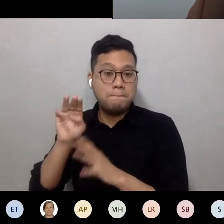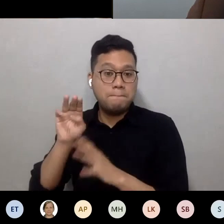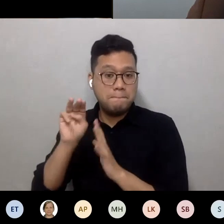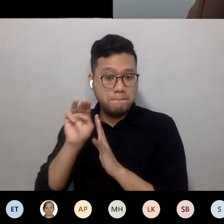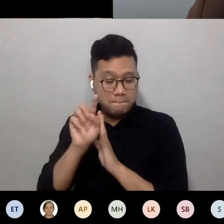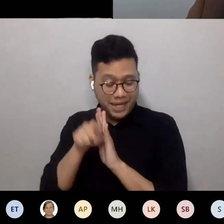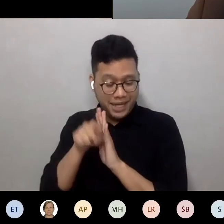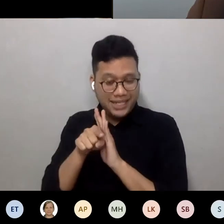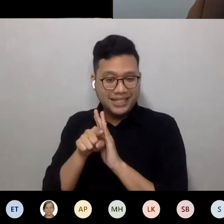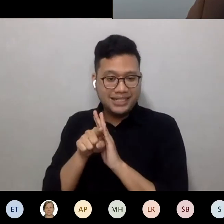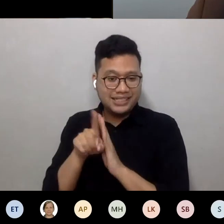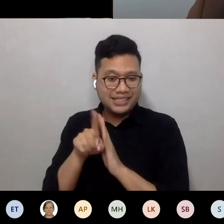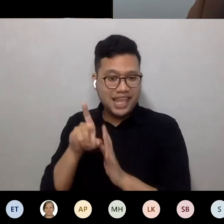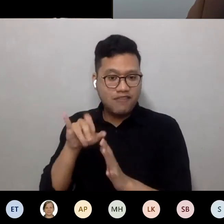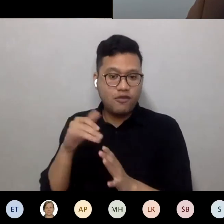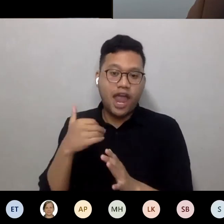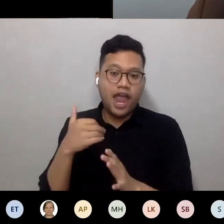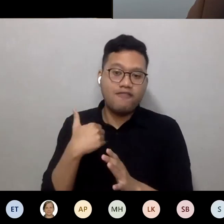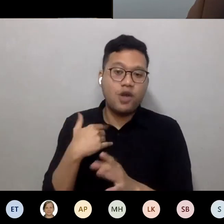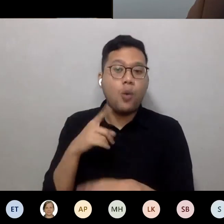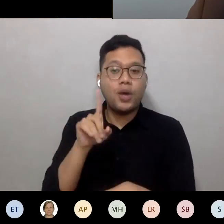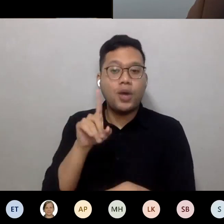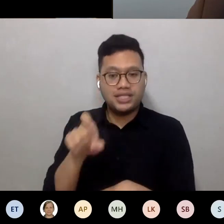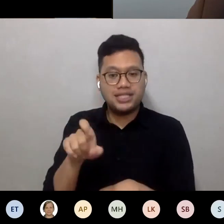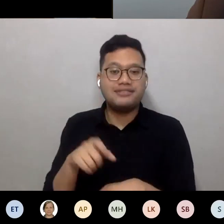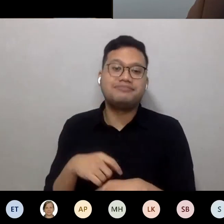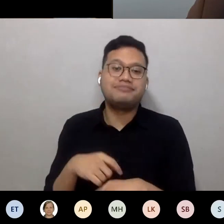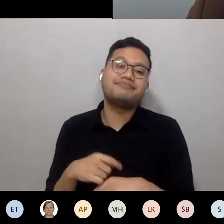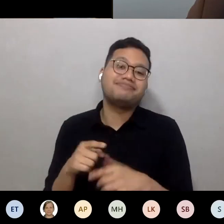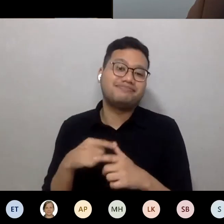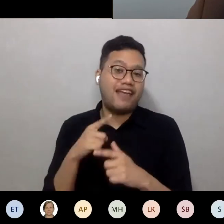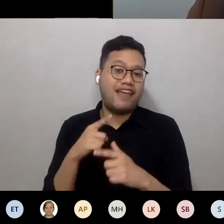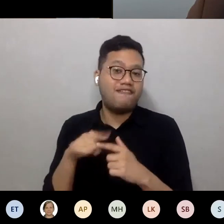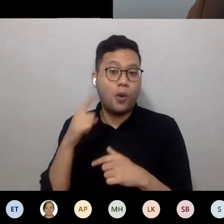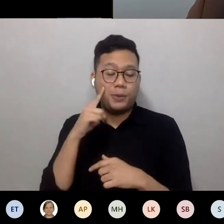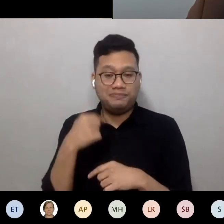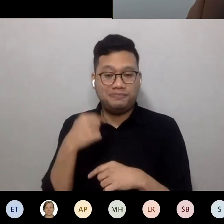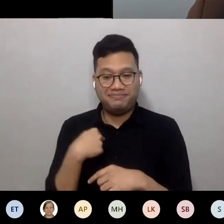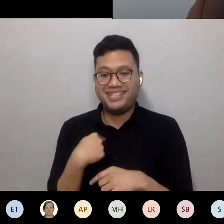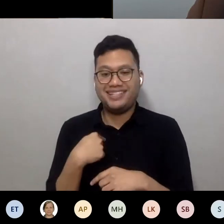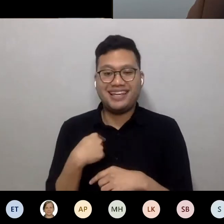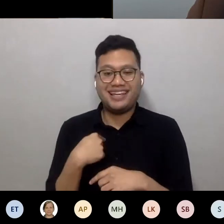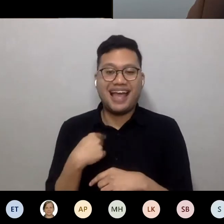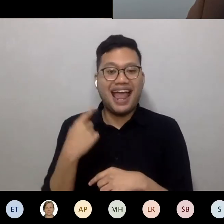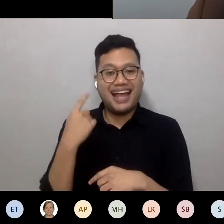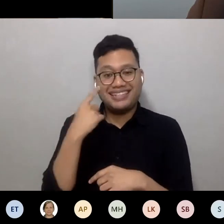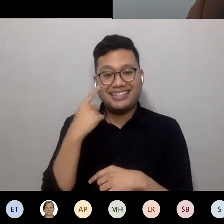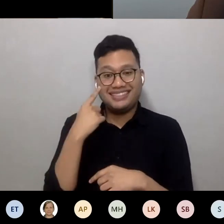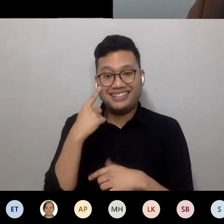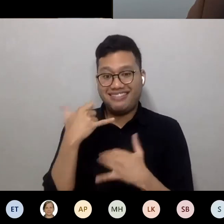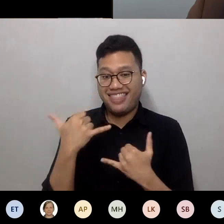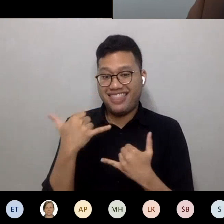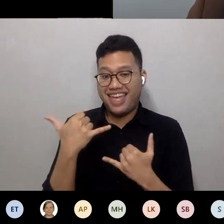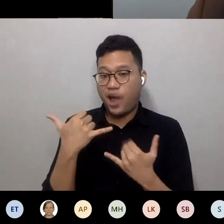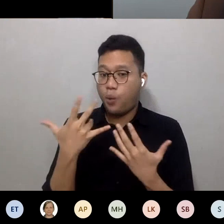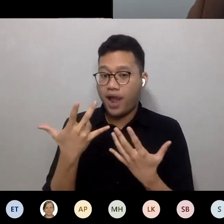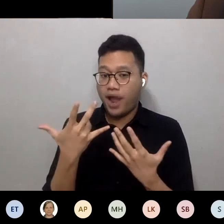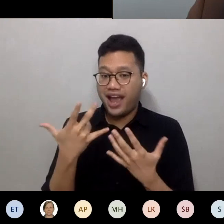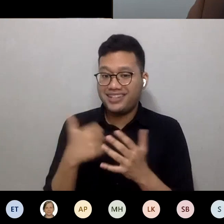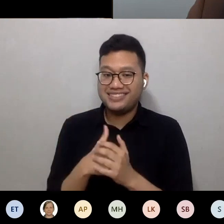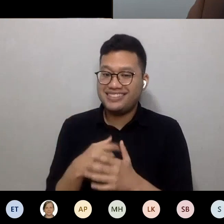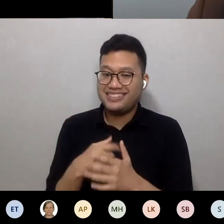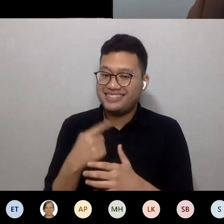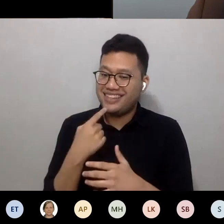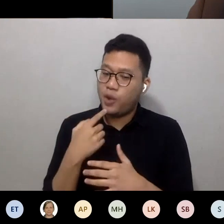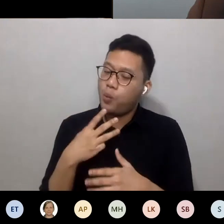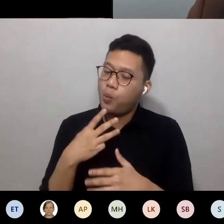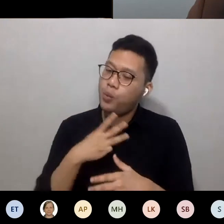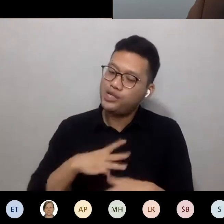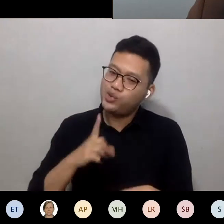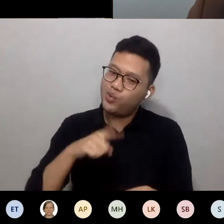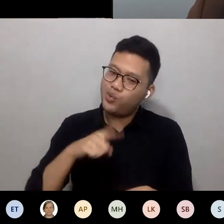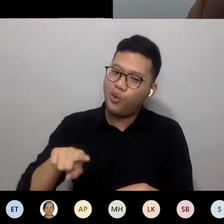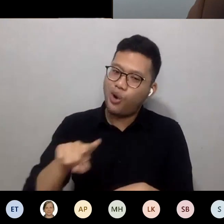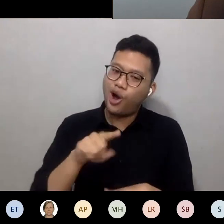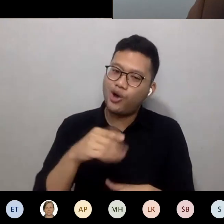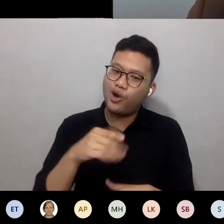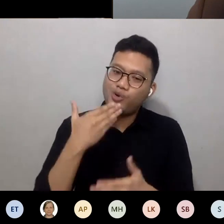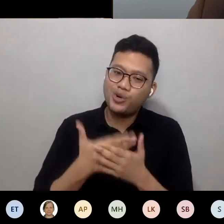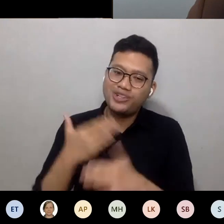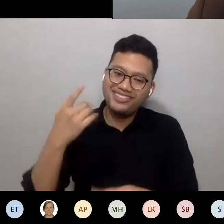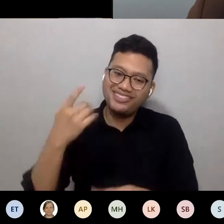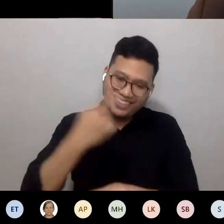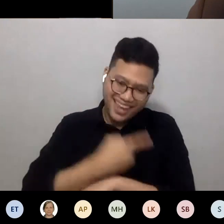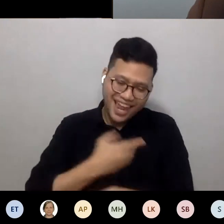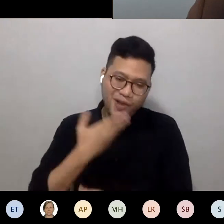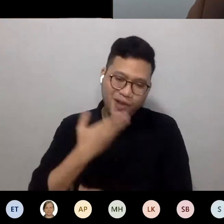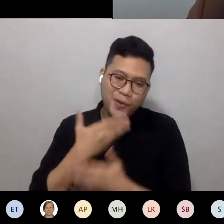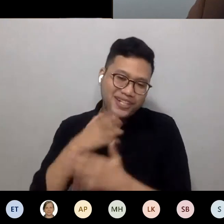questions that you have. And then for me, all that I need now to say is to wish you all a very good day, a very good